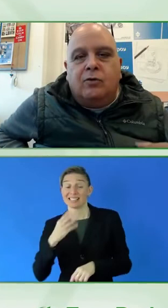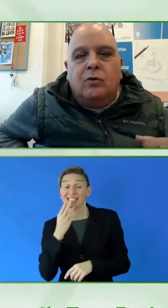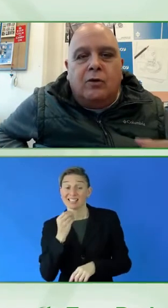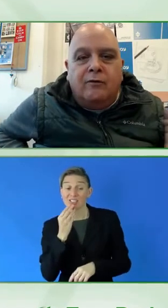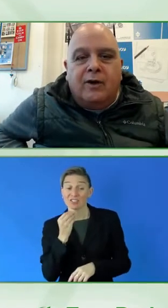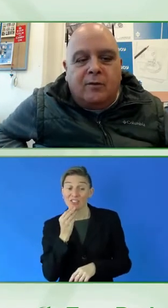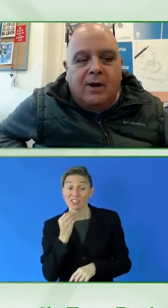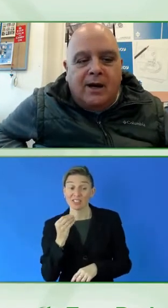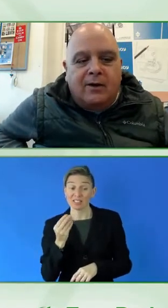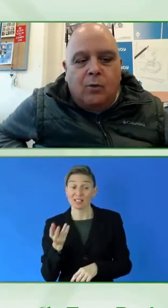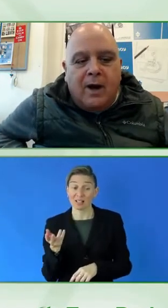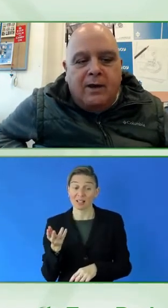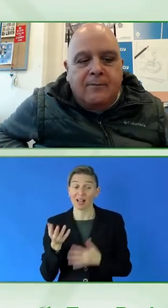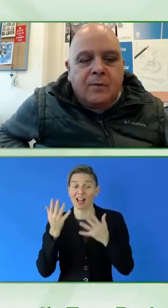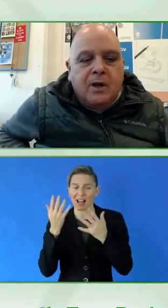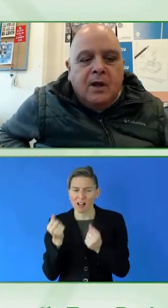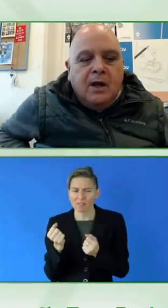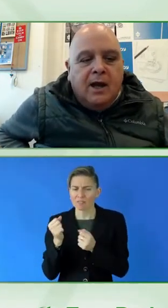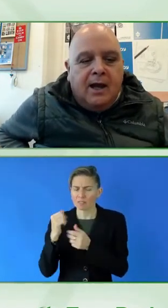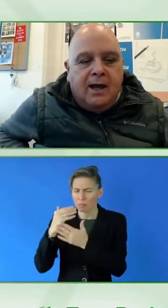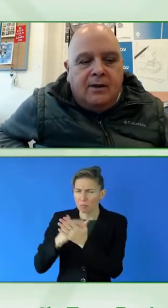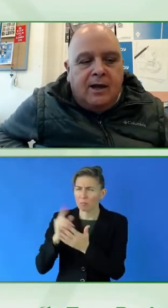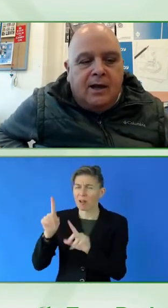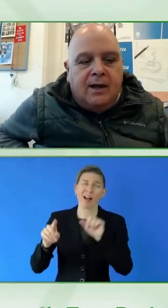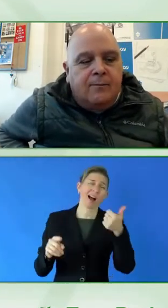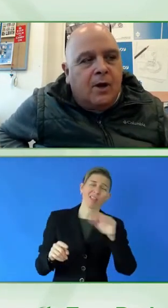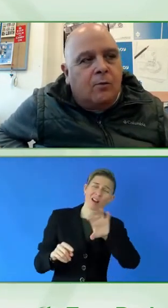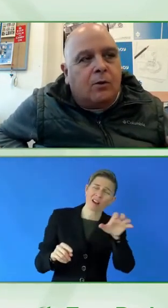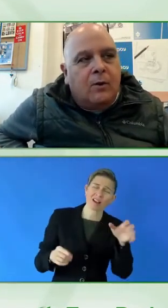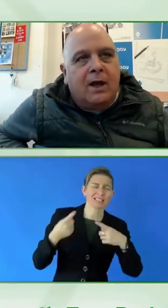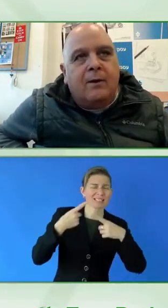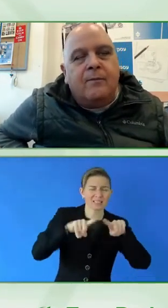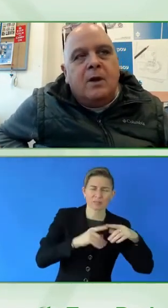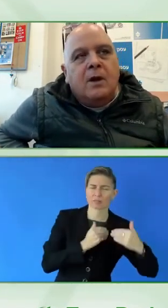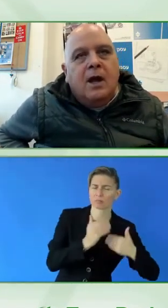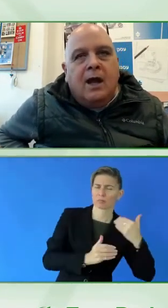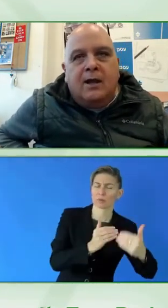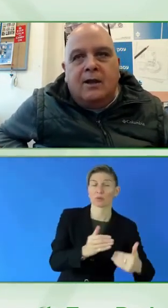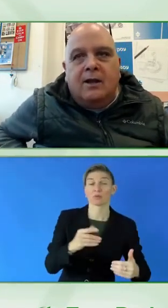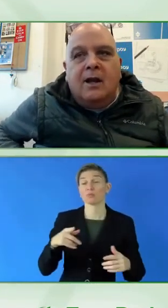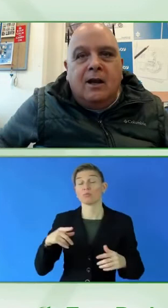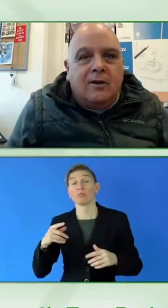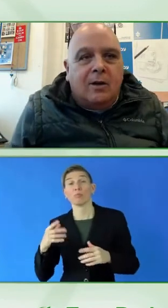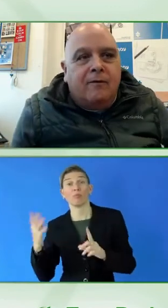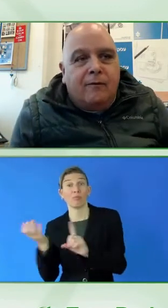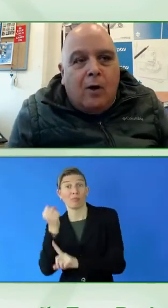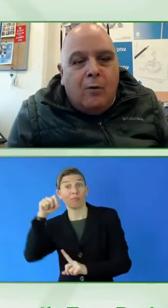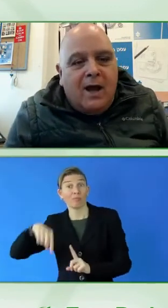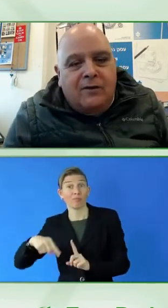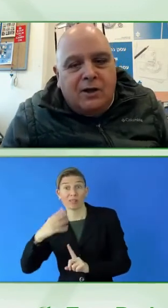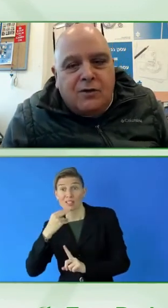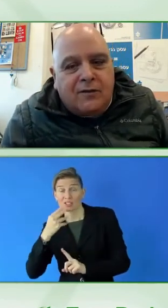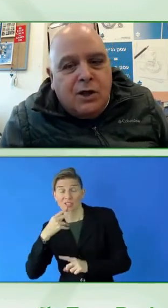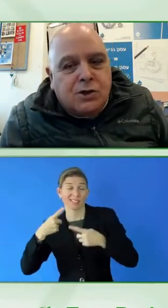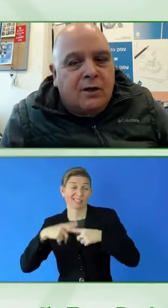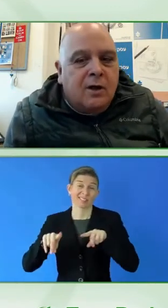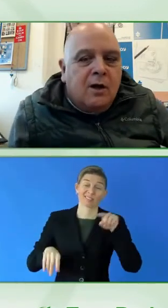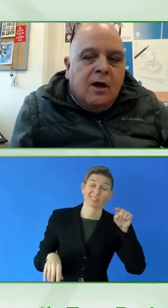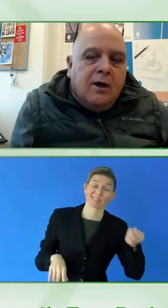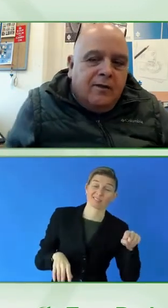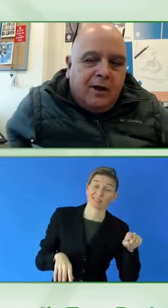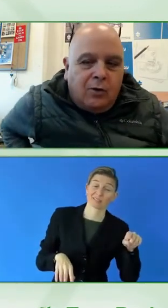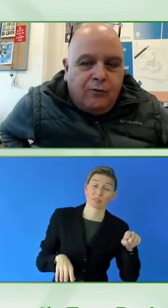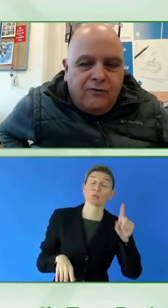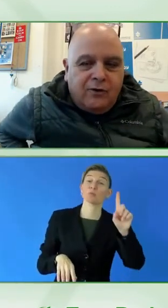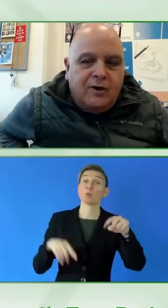you have to convince them in other countries, And what we did in Israel before we had the legislation,